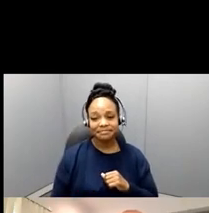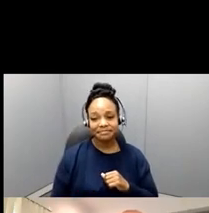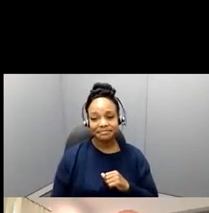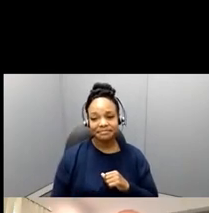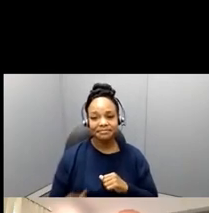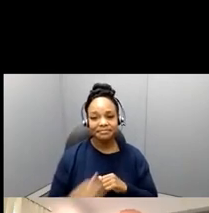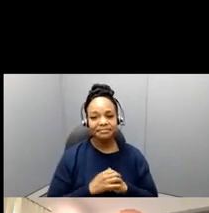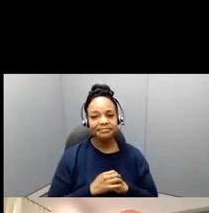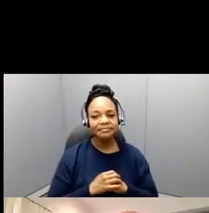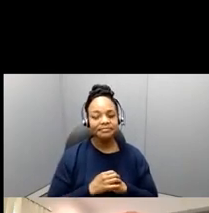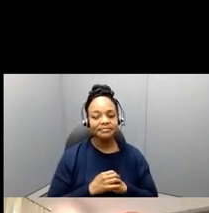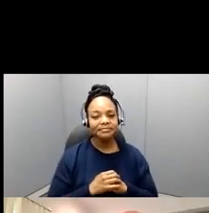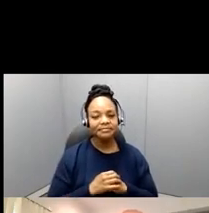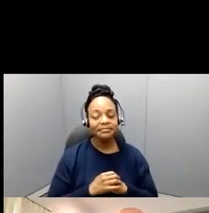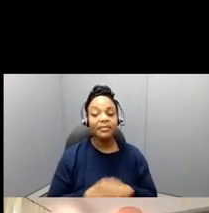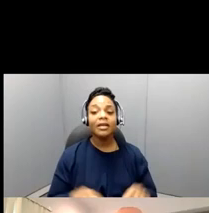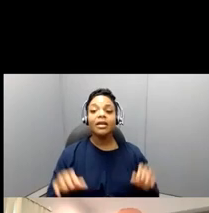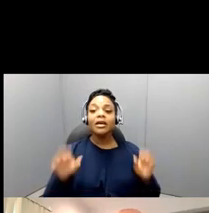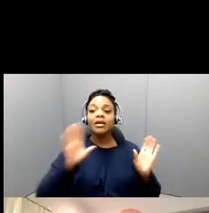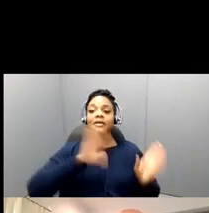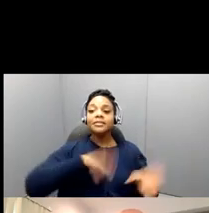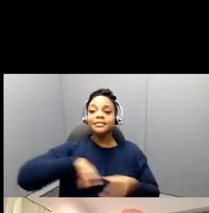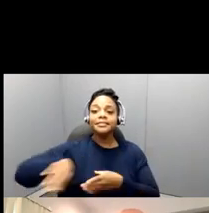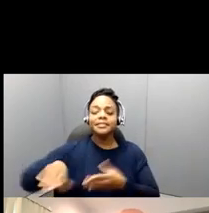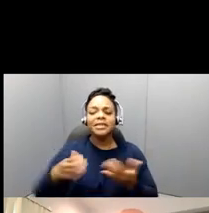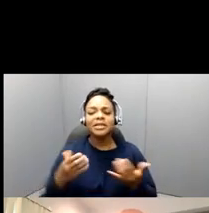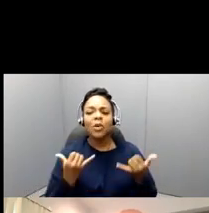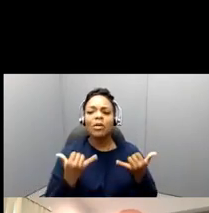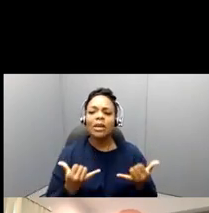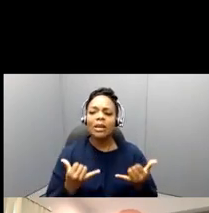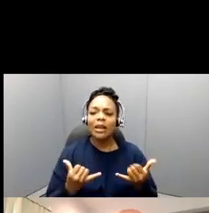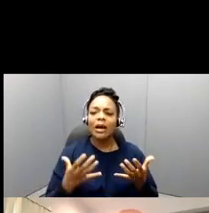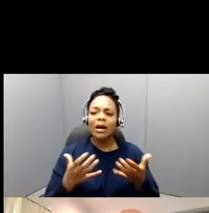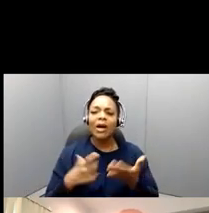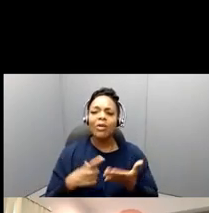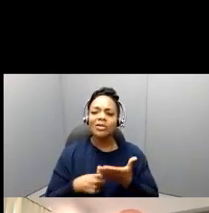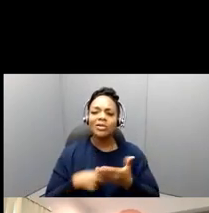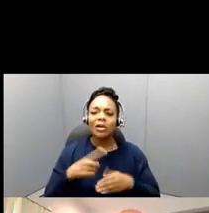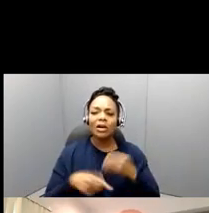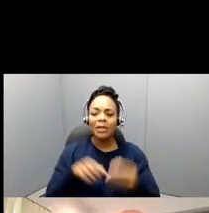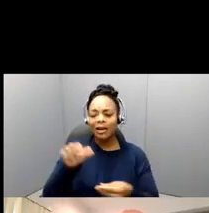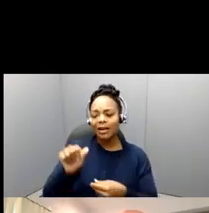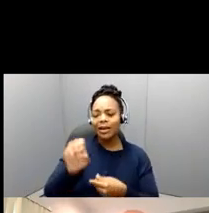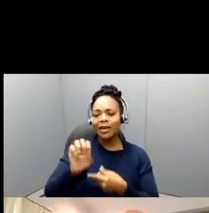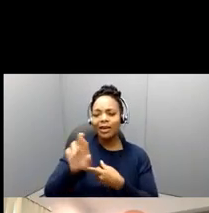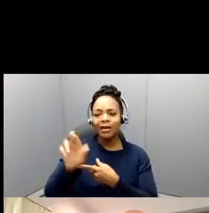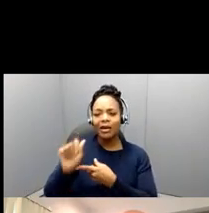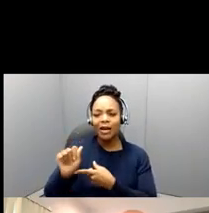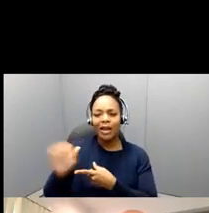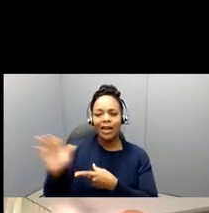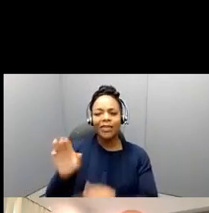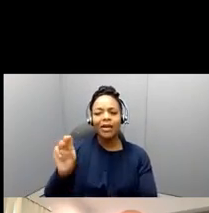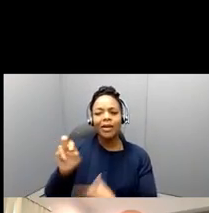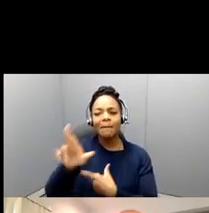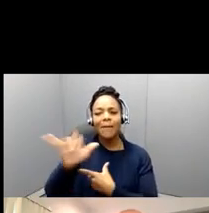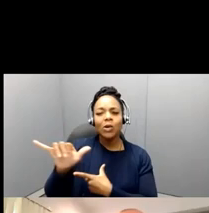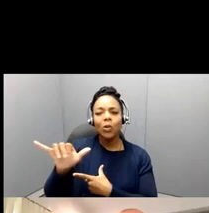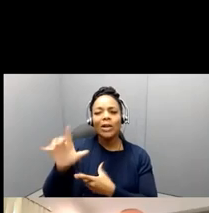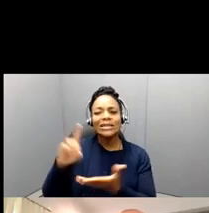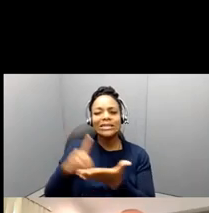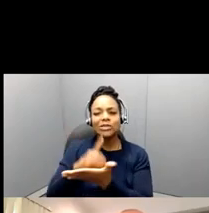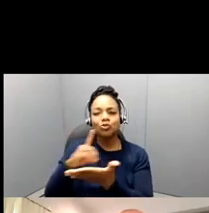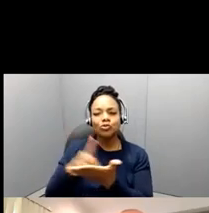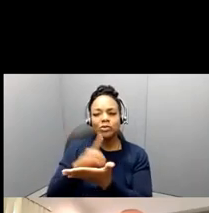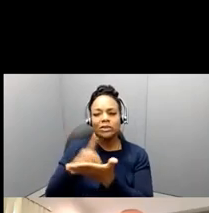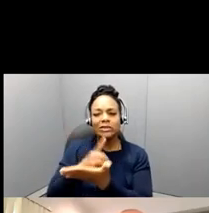So I'm going to talk a little bit specifically about the AERA Minority Dissertation Fellowship Program in Education